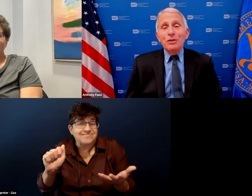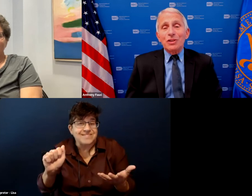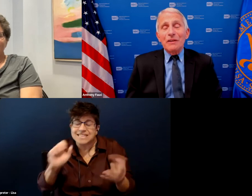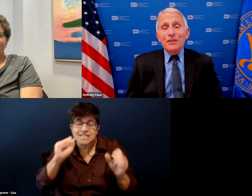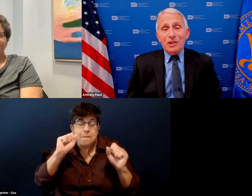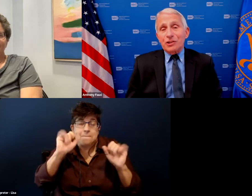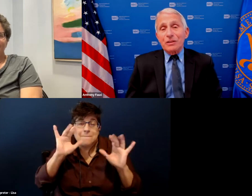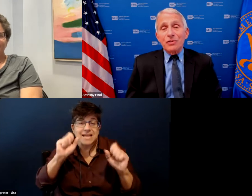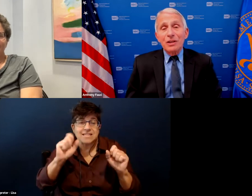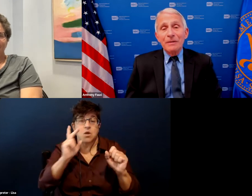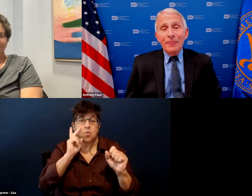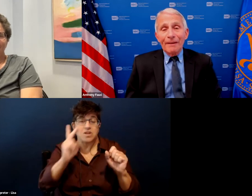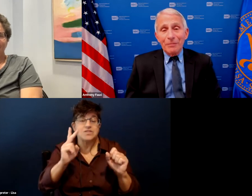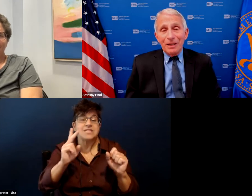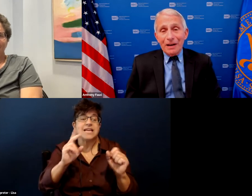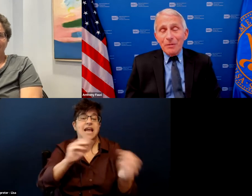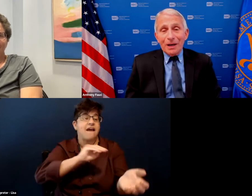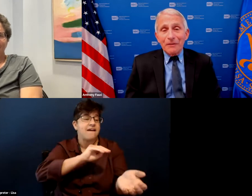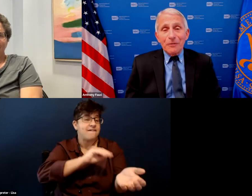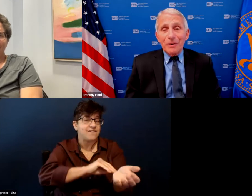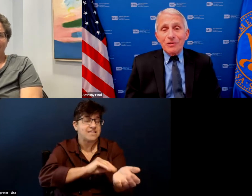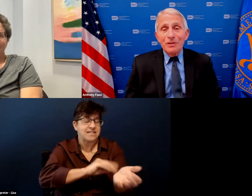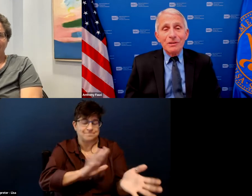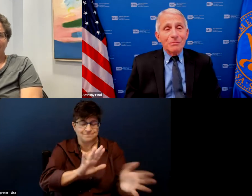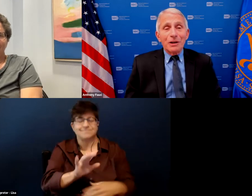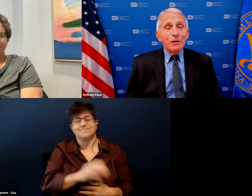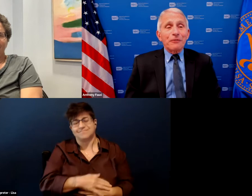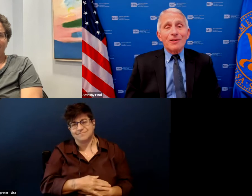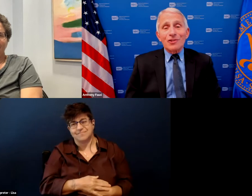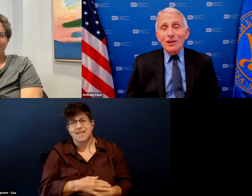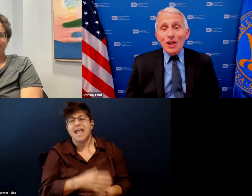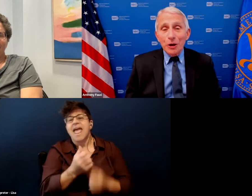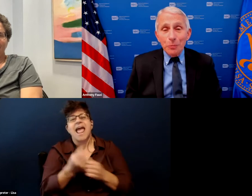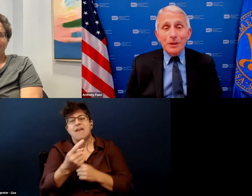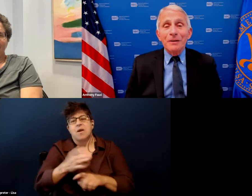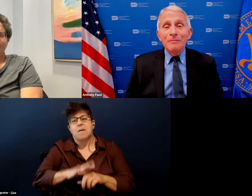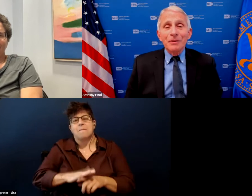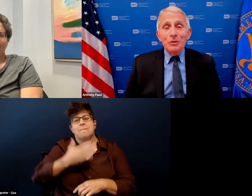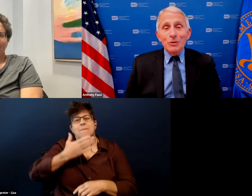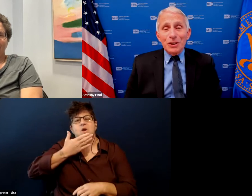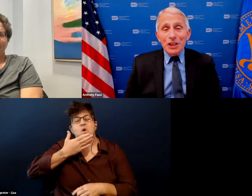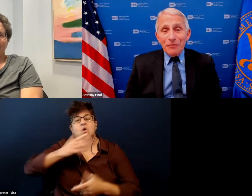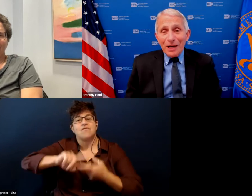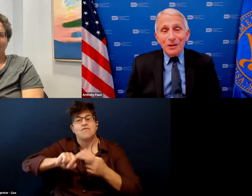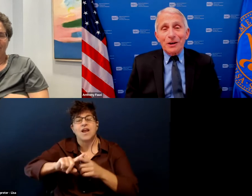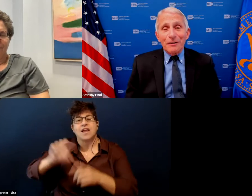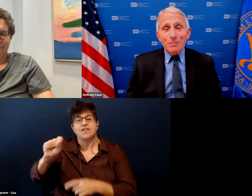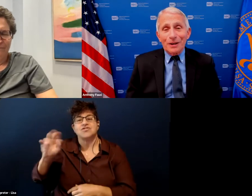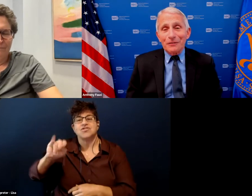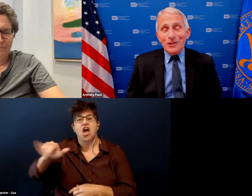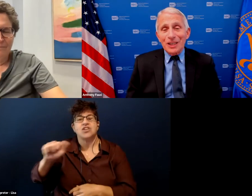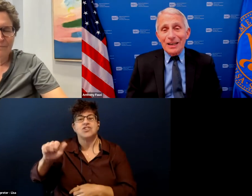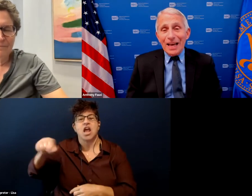when you see physicians i mean everybody from us my good friend sanjay gupta who's the chief medical